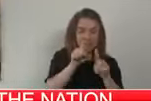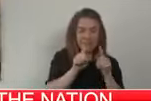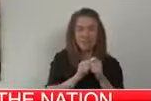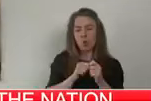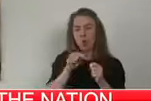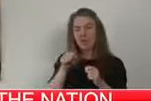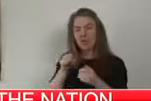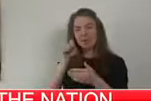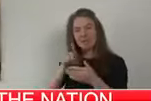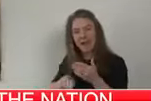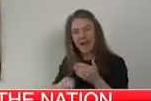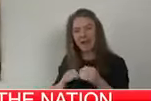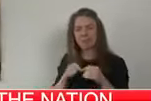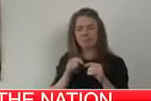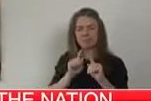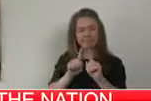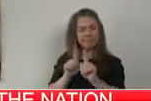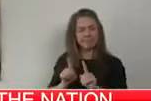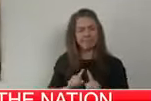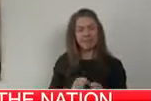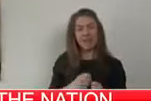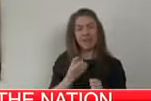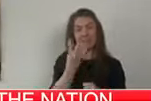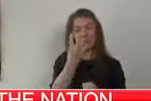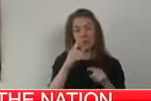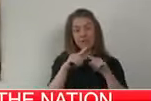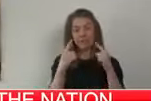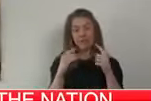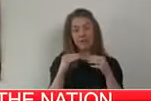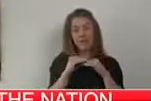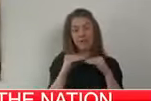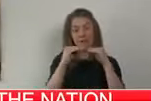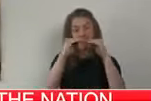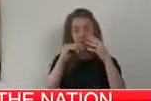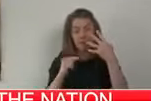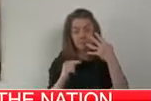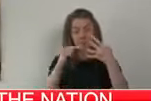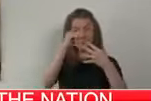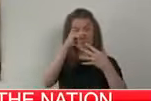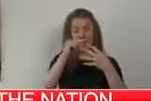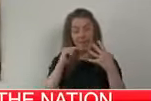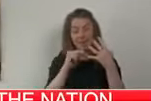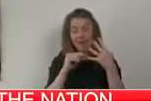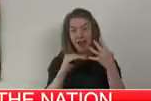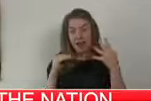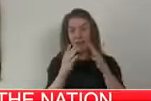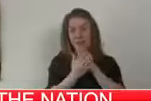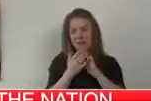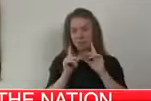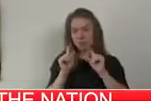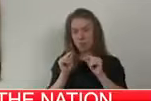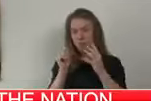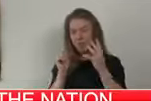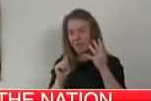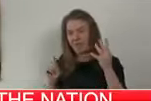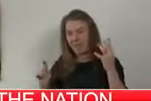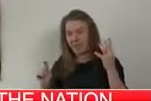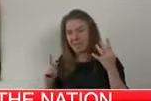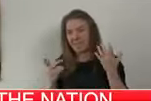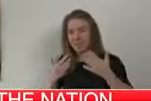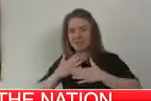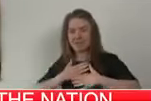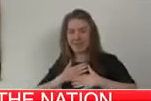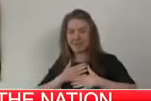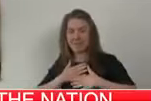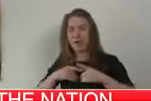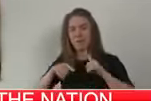to the alert system. At each level there are things we need you to do to keep you safe and there are things